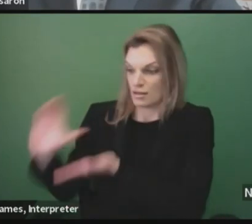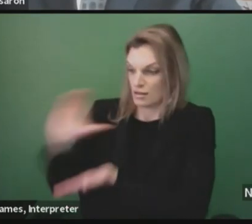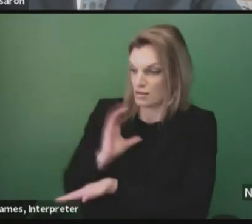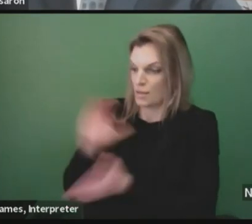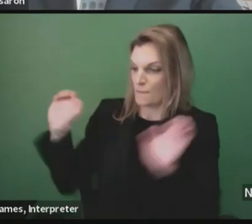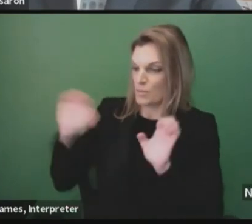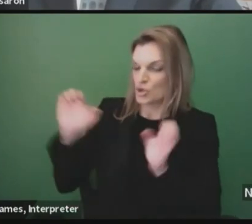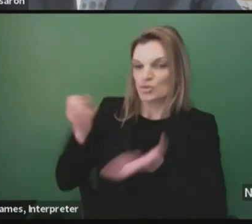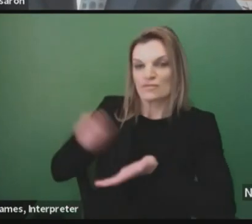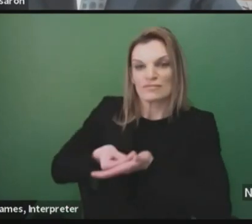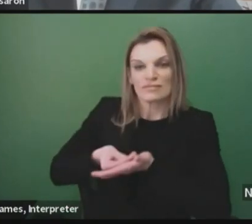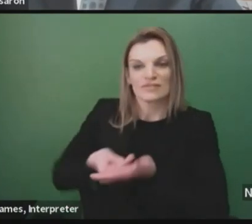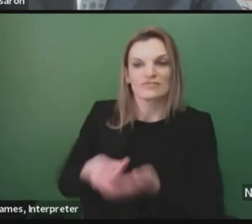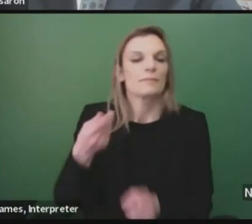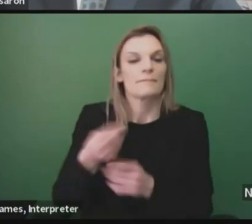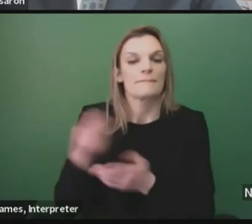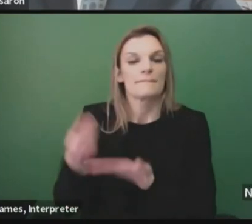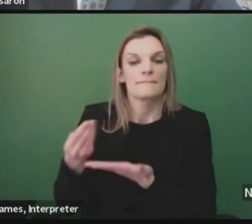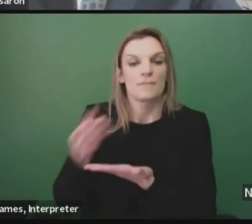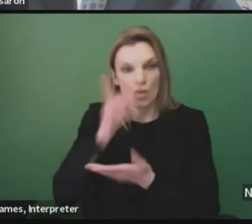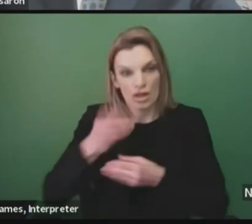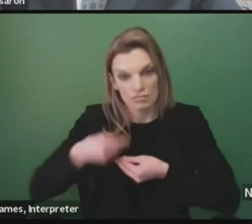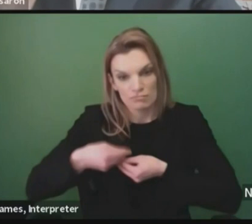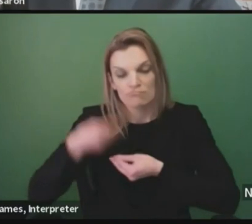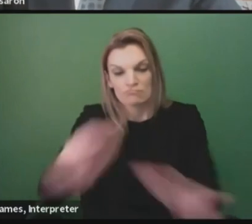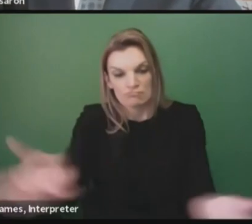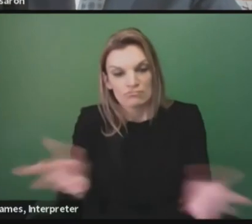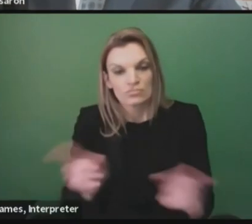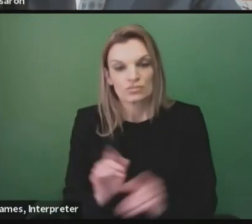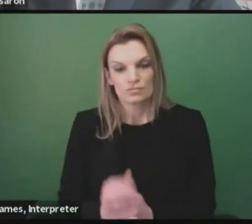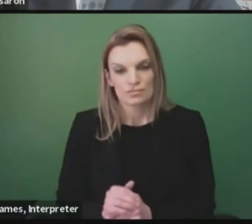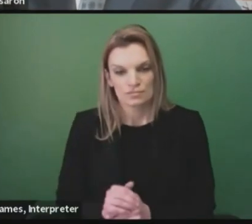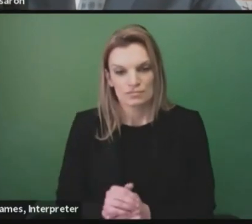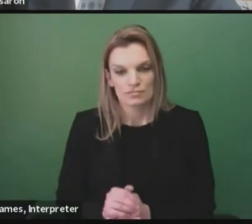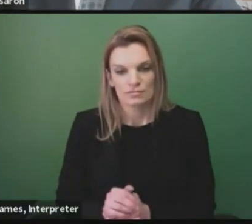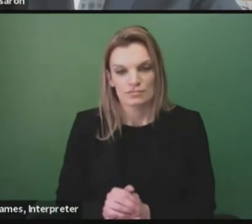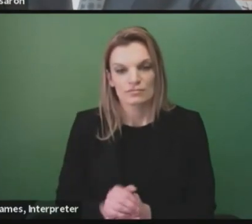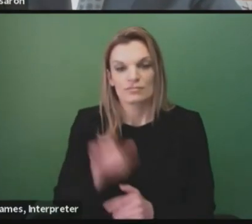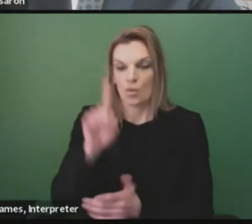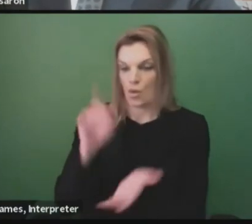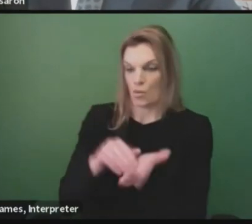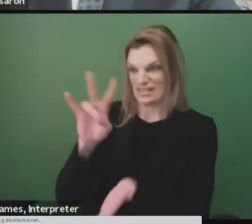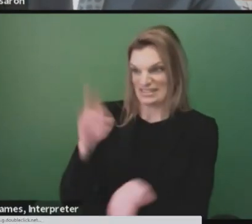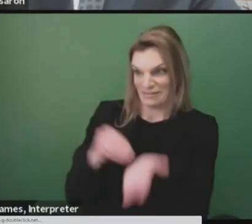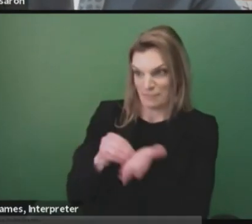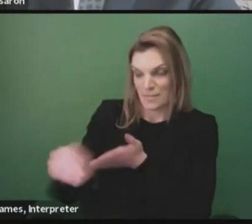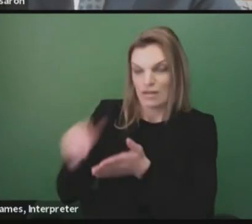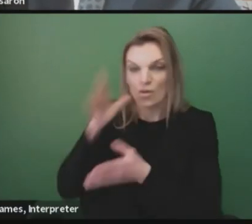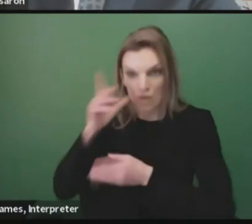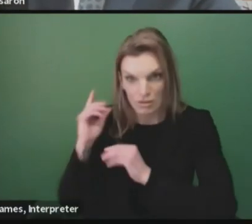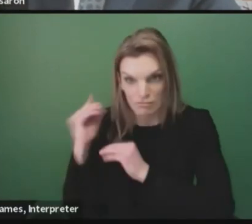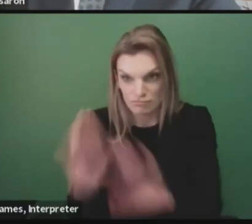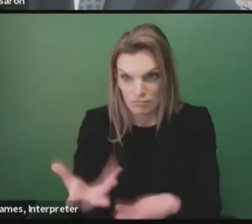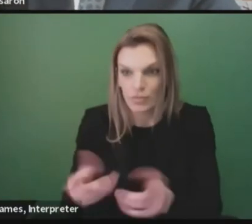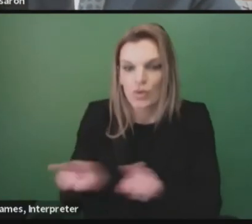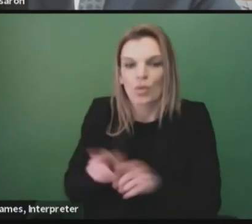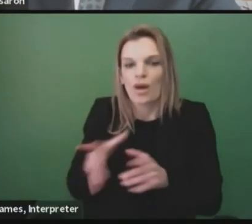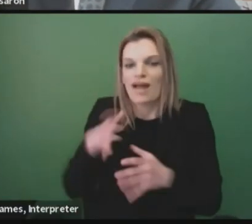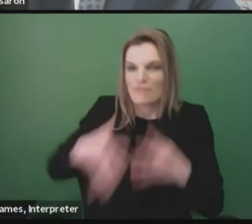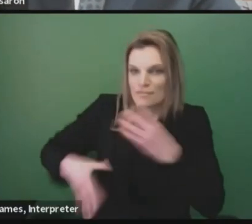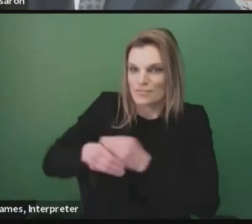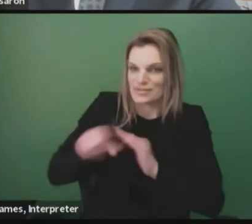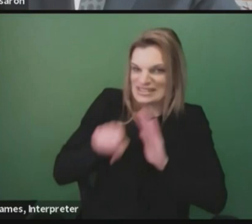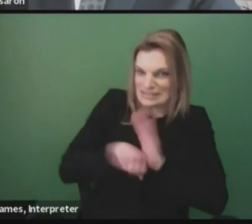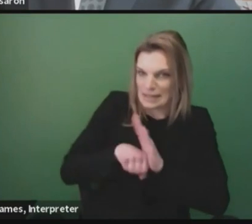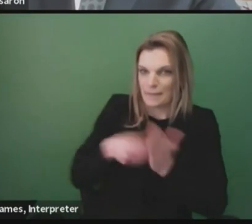will allocate this federal funding along with an additional $300 million in state funds to help schools